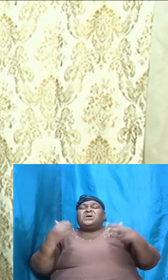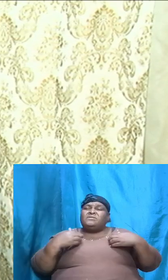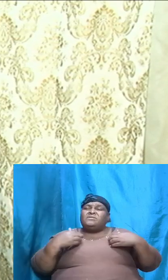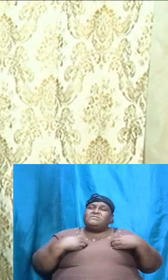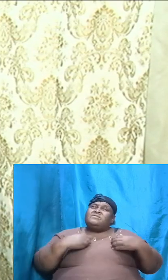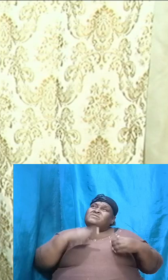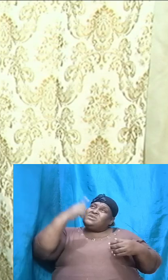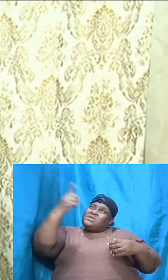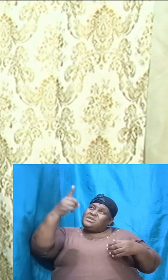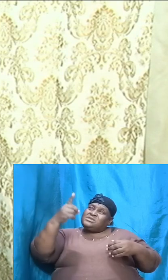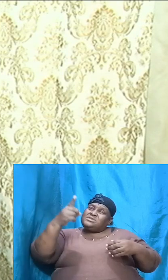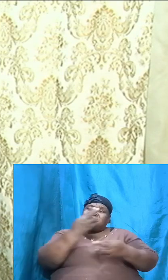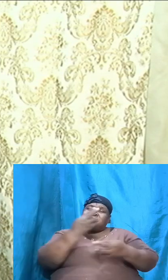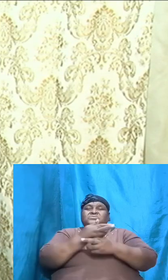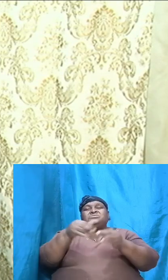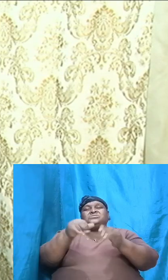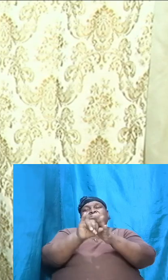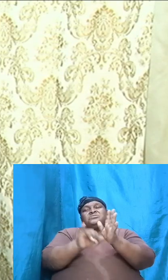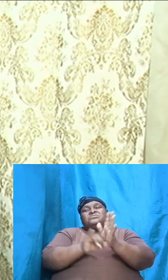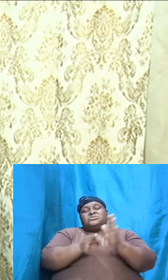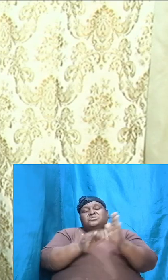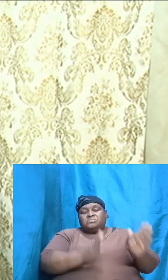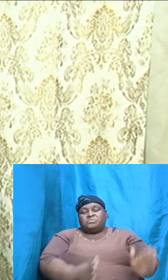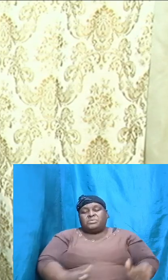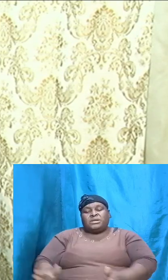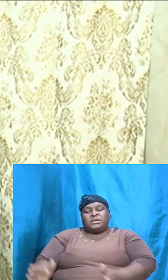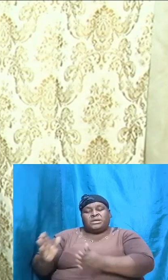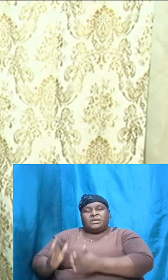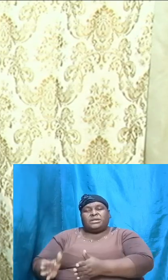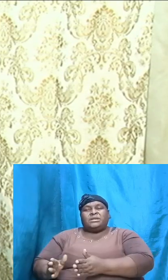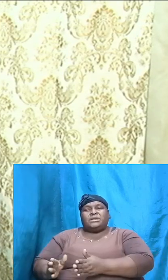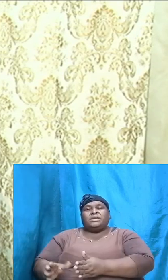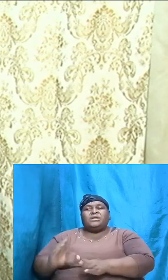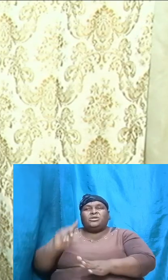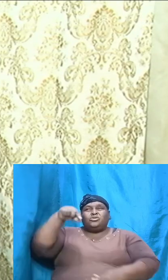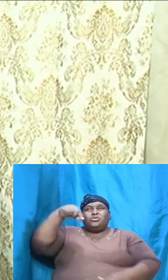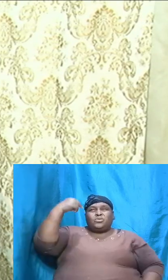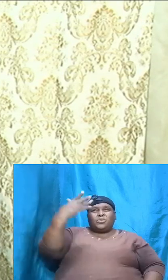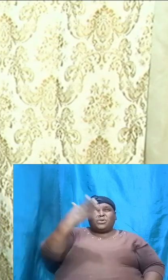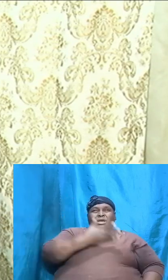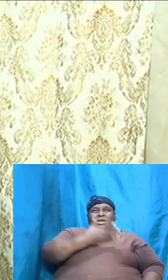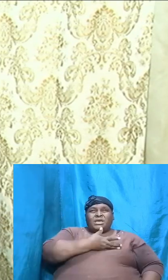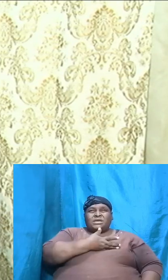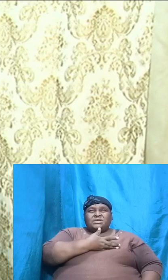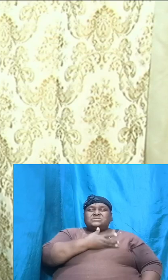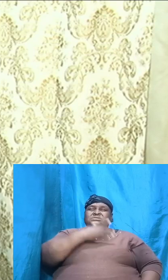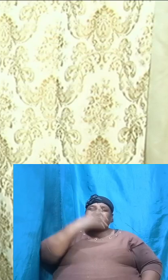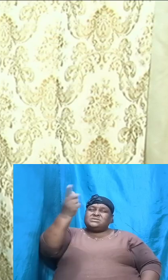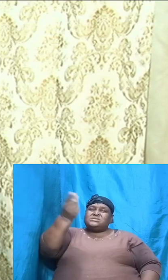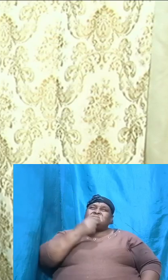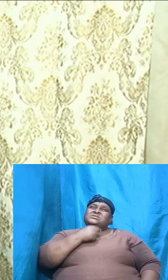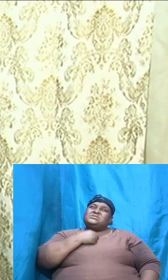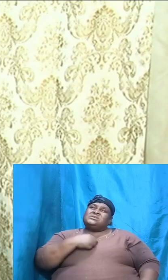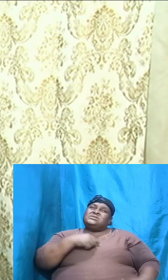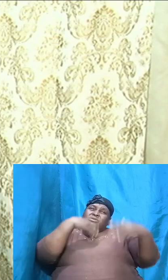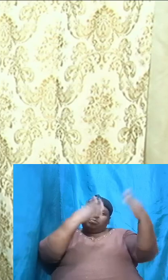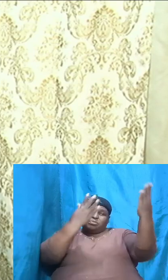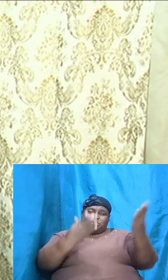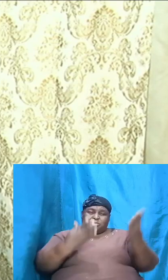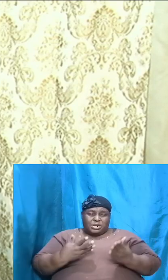plan and His grace and His desire to bring back man into